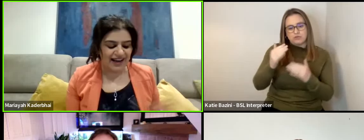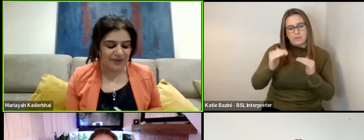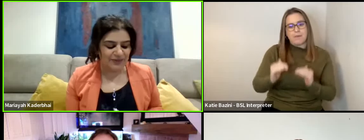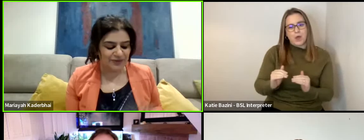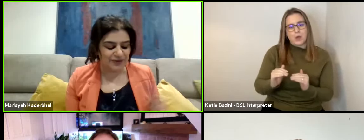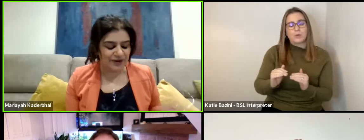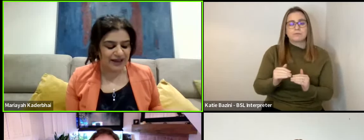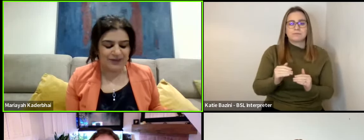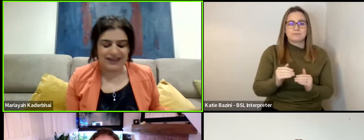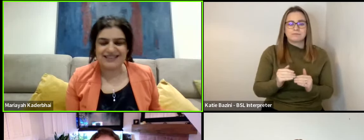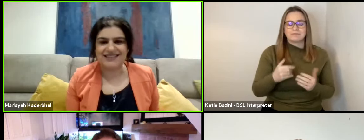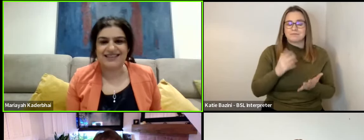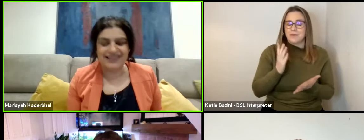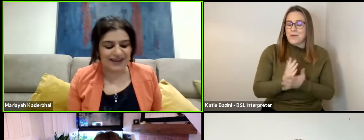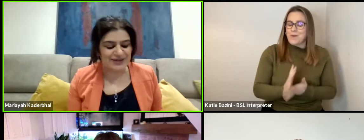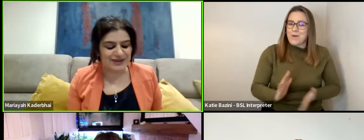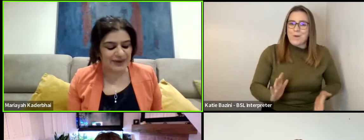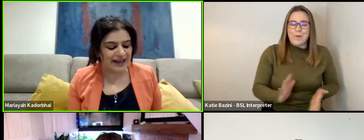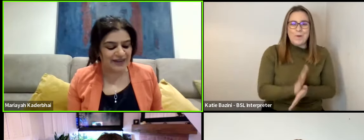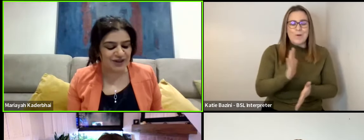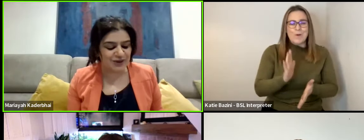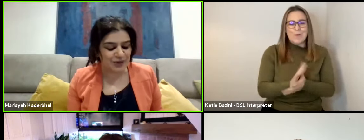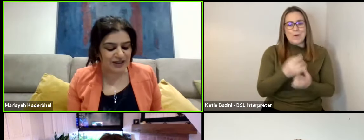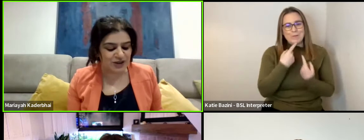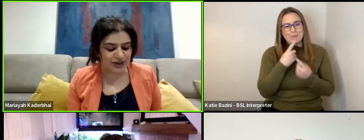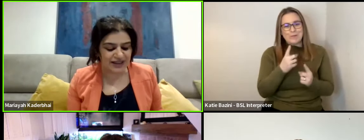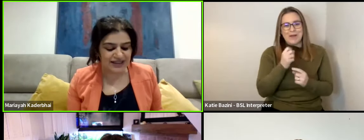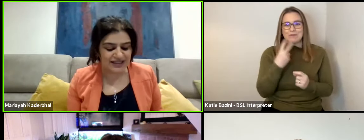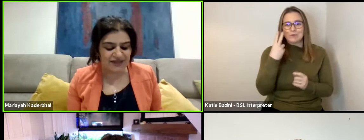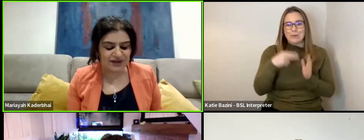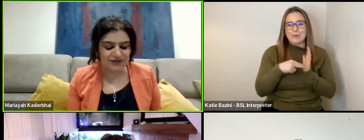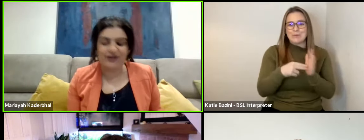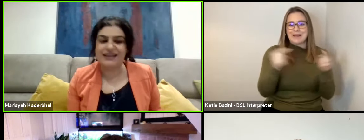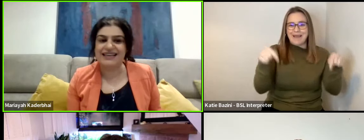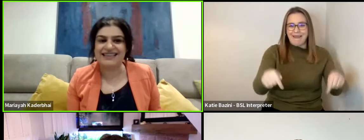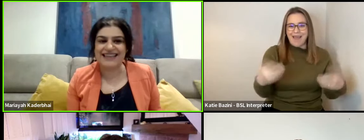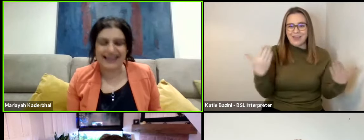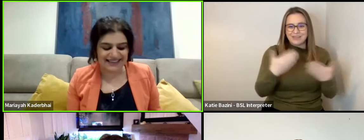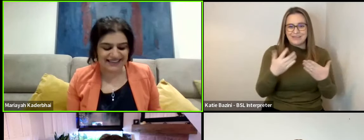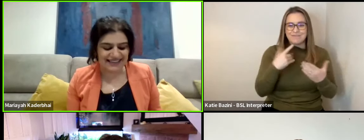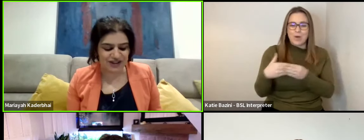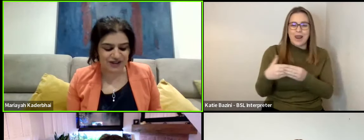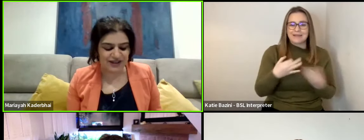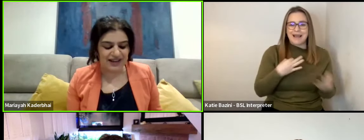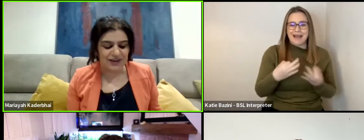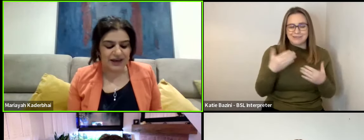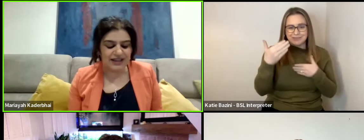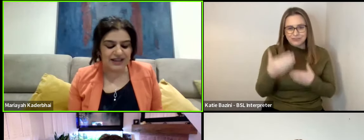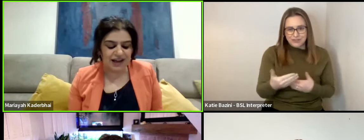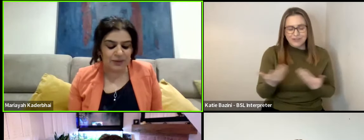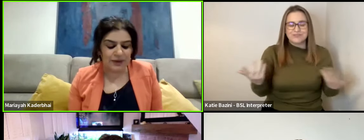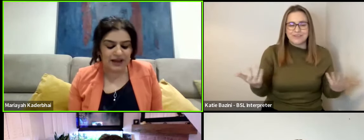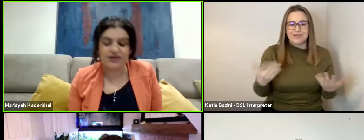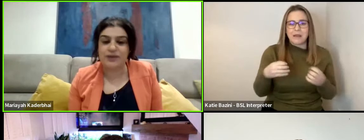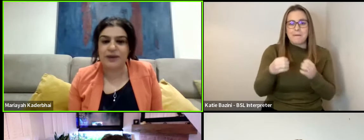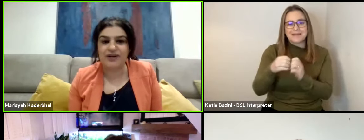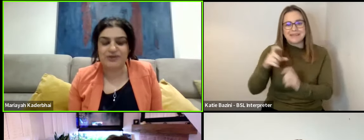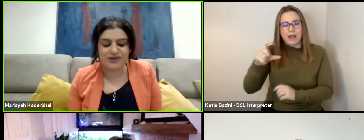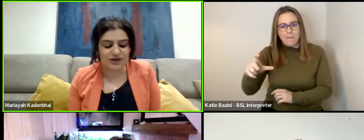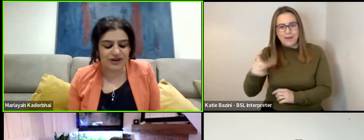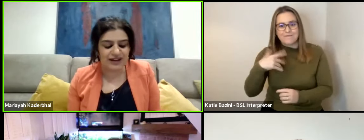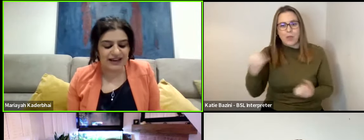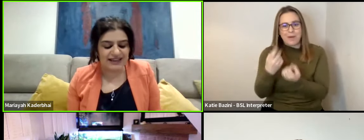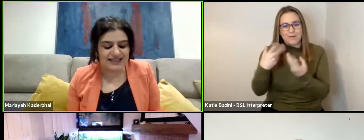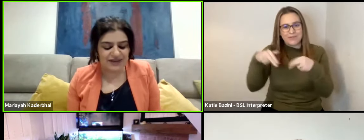I am really pleased to announce that we have two nominees joining us this evening for our leading actor session. Benedict Cumberbatch for The